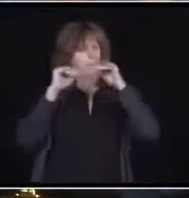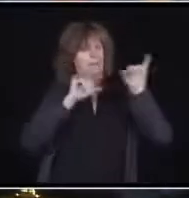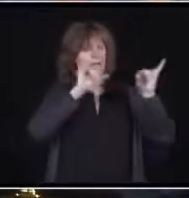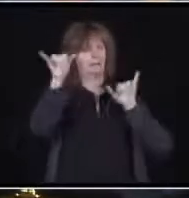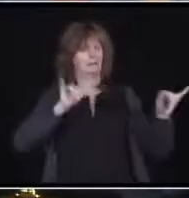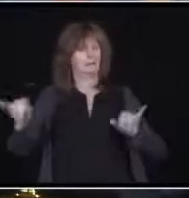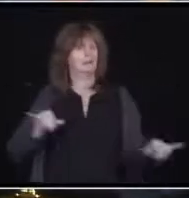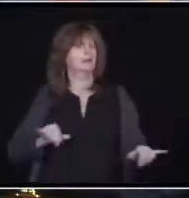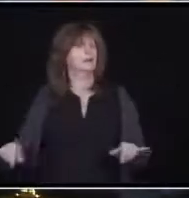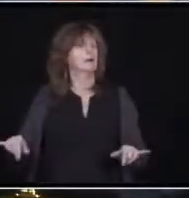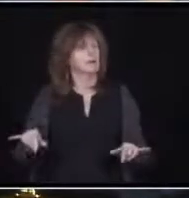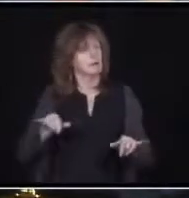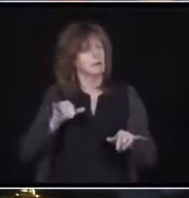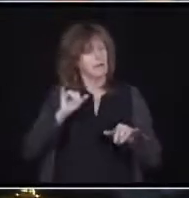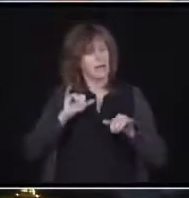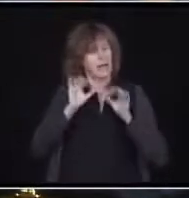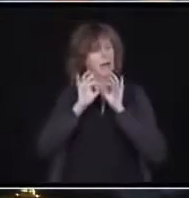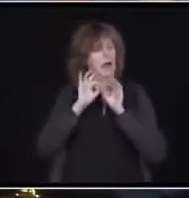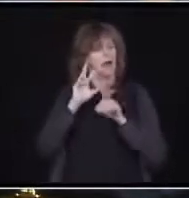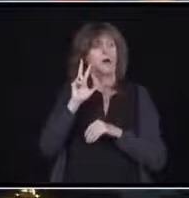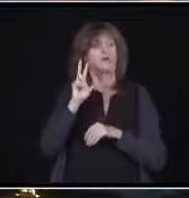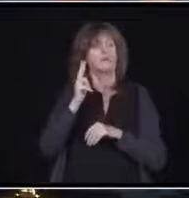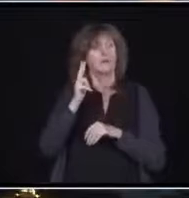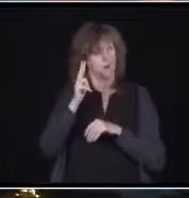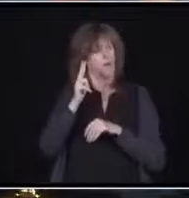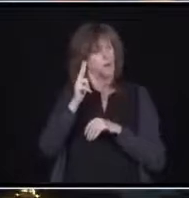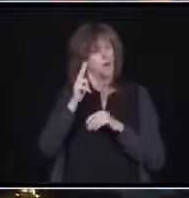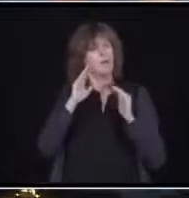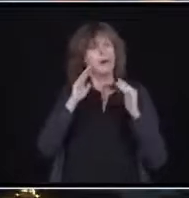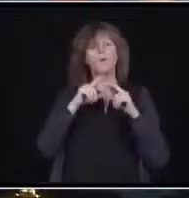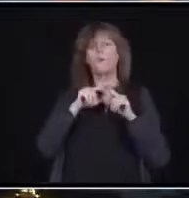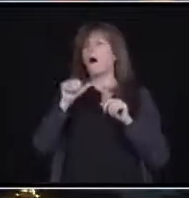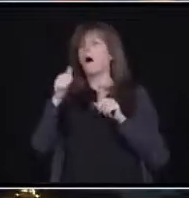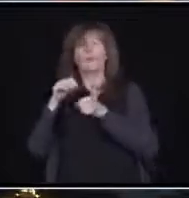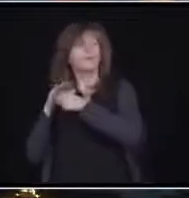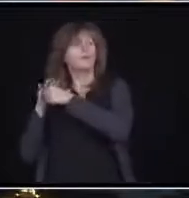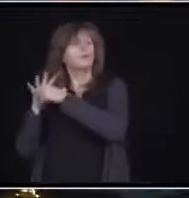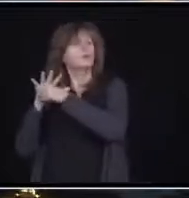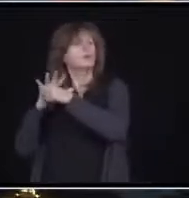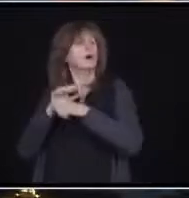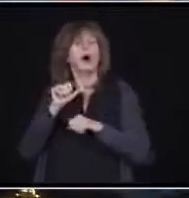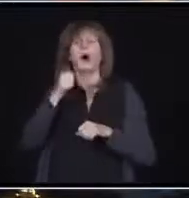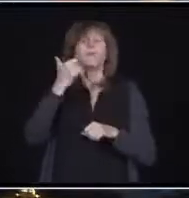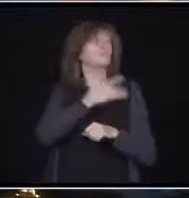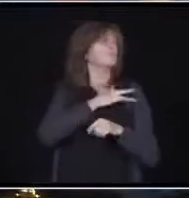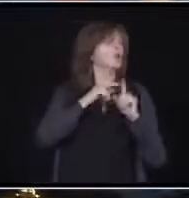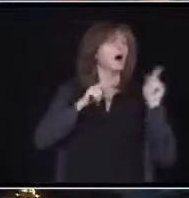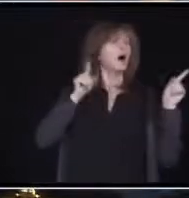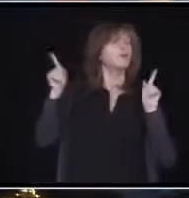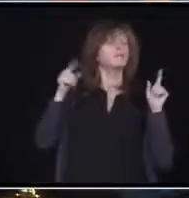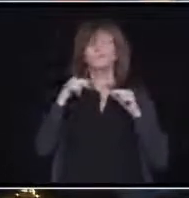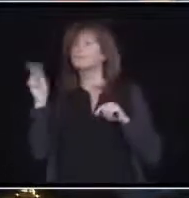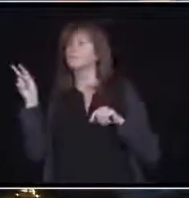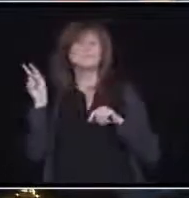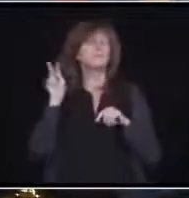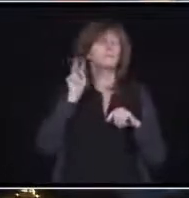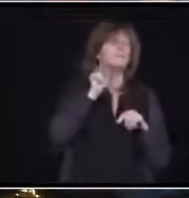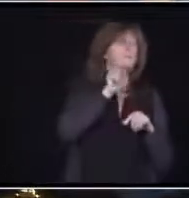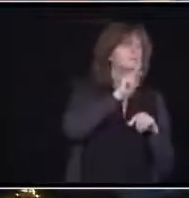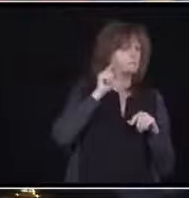It was based on comparisons we had with other jurisdictions and I think we've landed on the right spot.